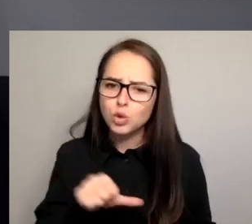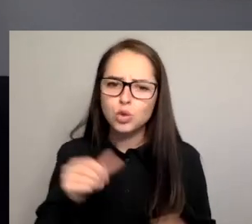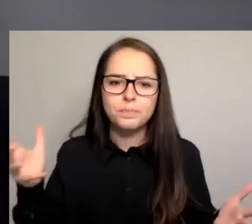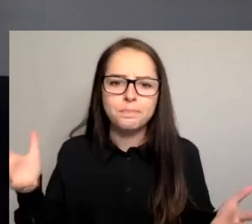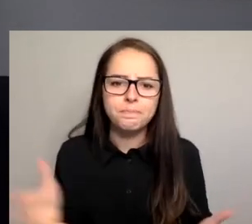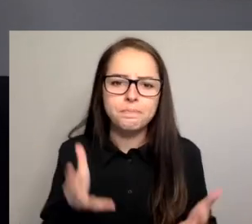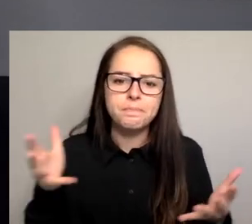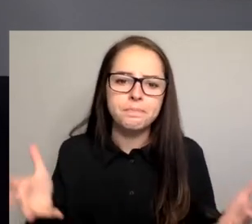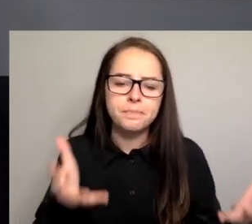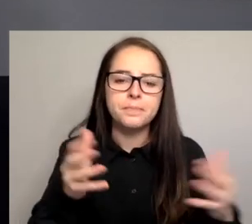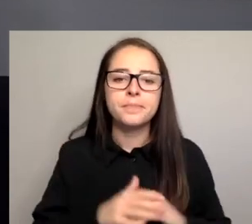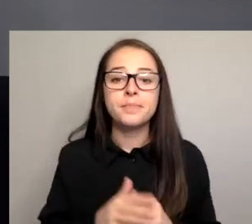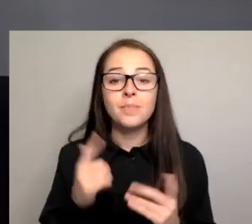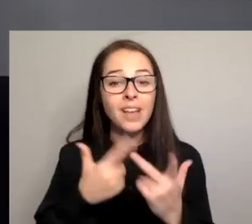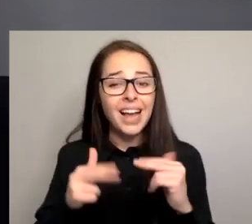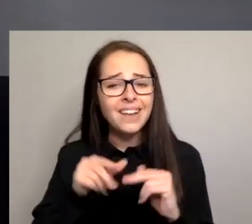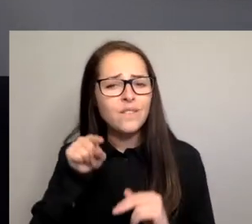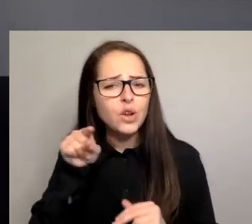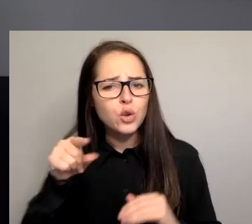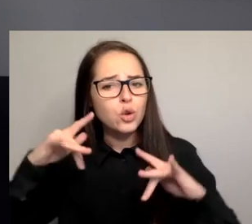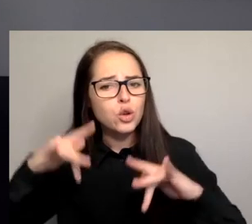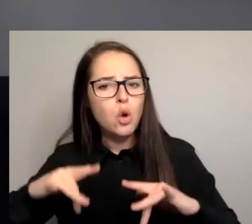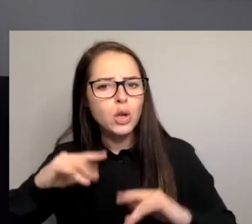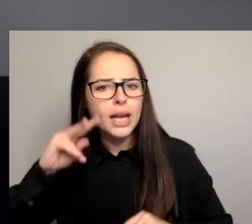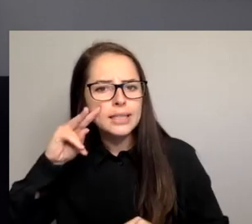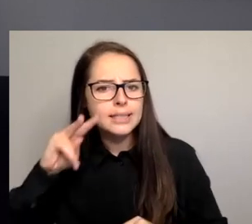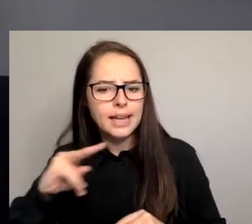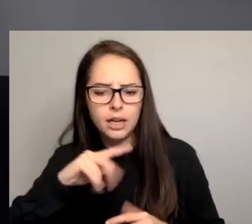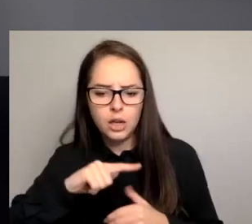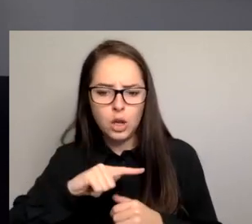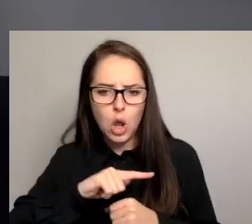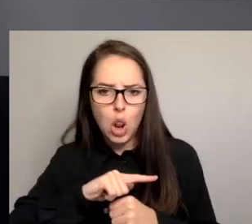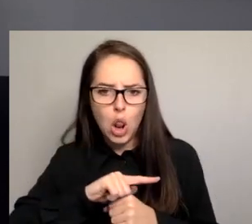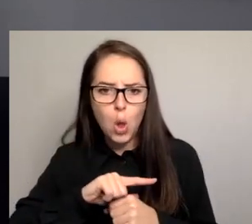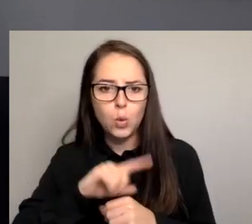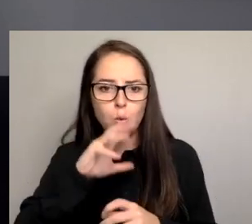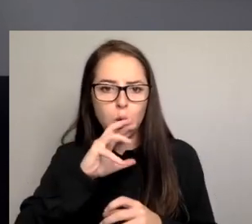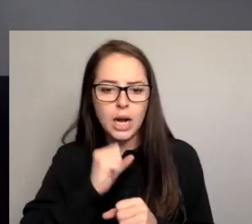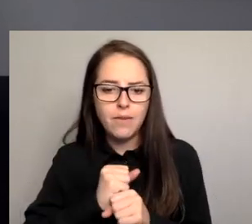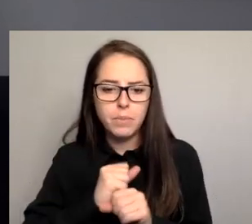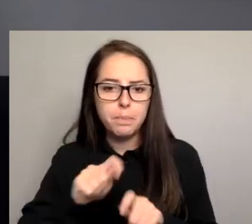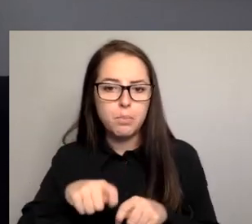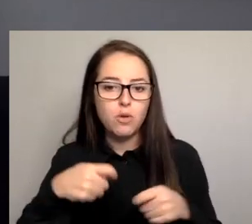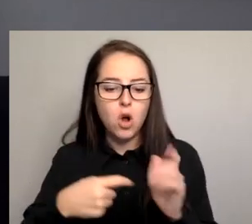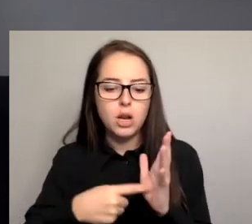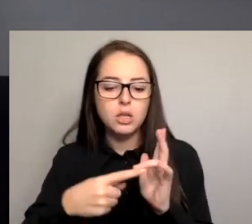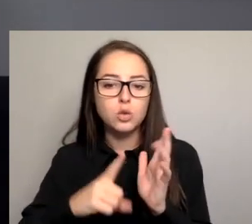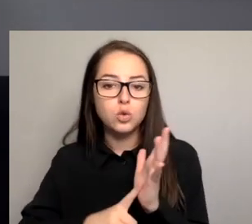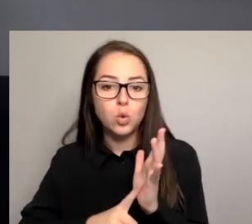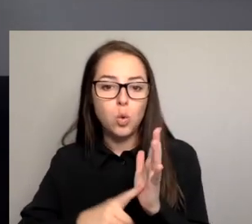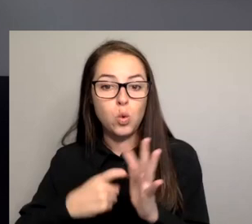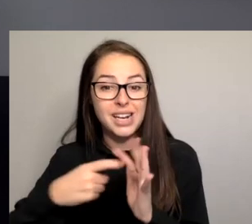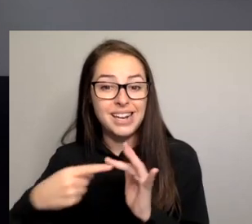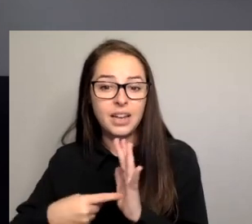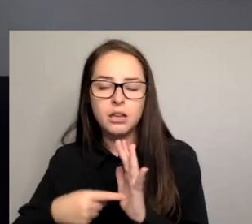Violence Local Government Toolkit. For those that haven't seen it, it's a simply fantastic resource, a